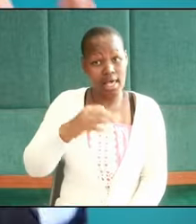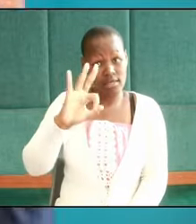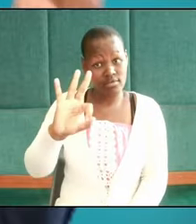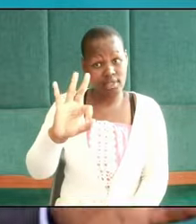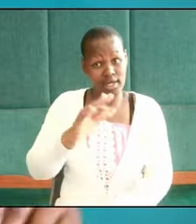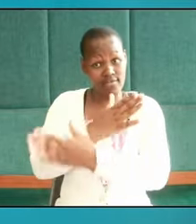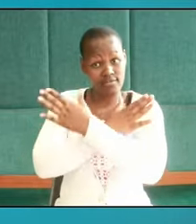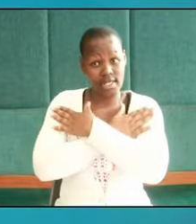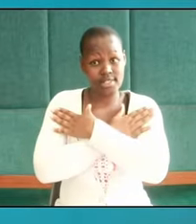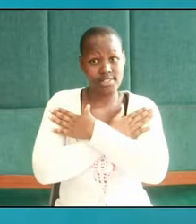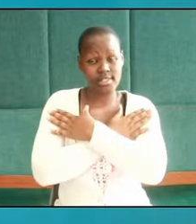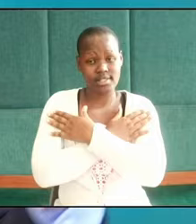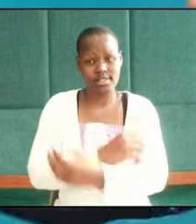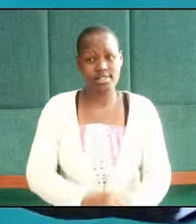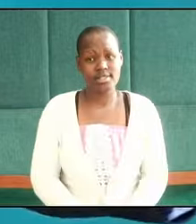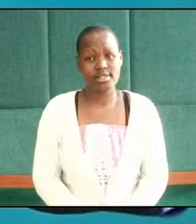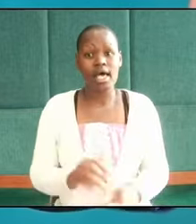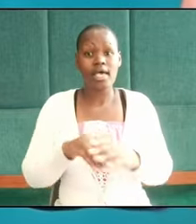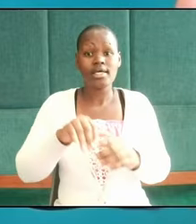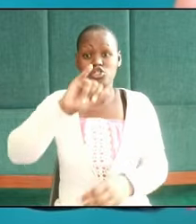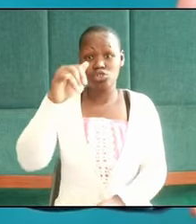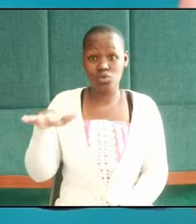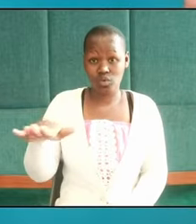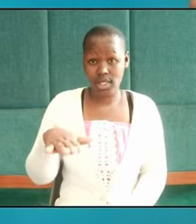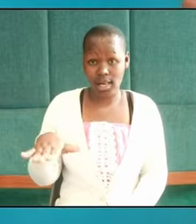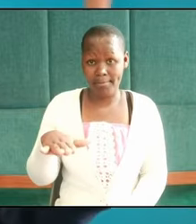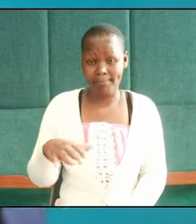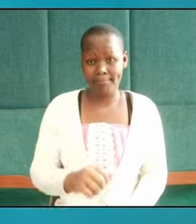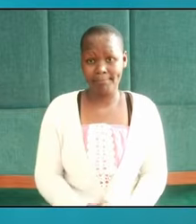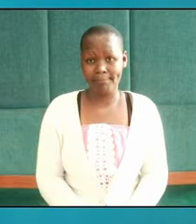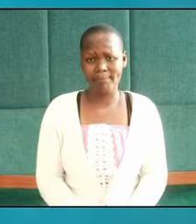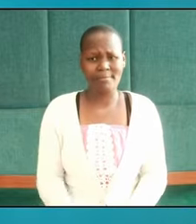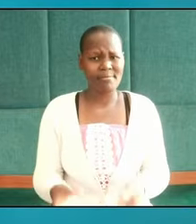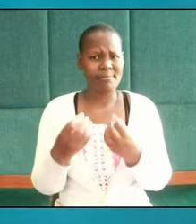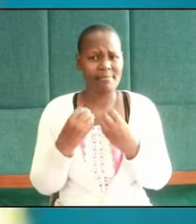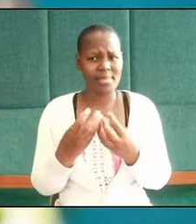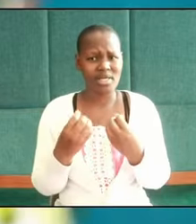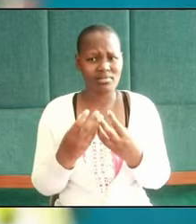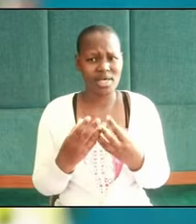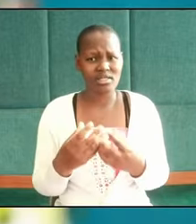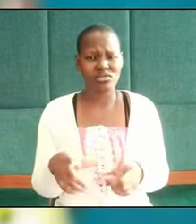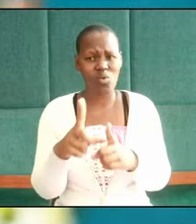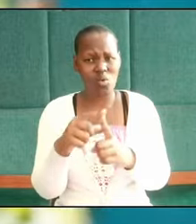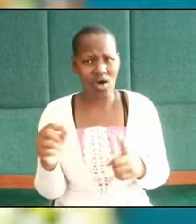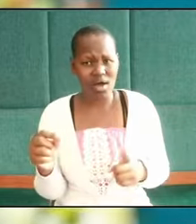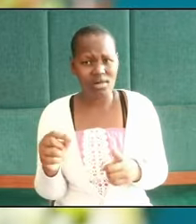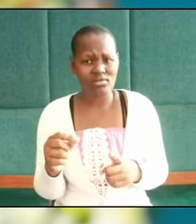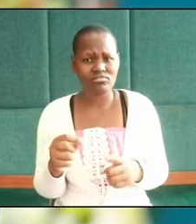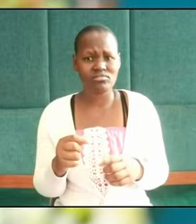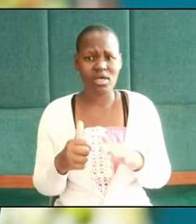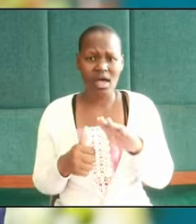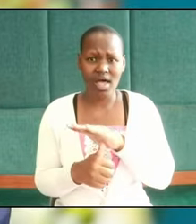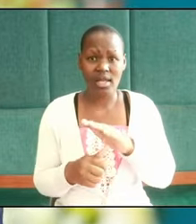colleagues three friends in Jerusalem maybe they studied in one school under one